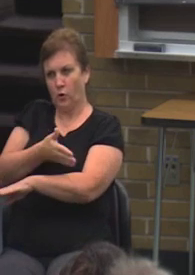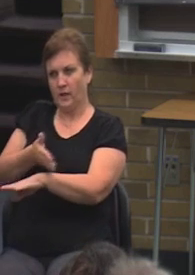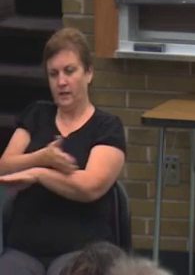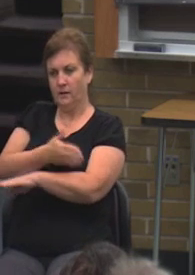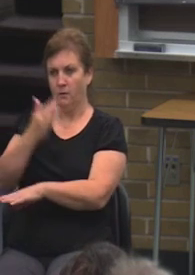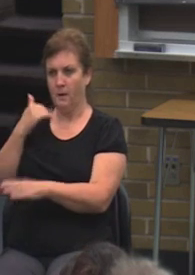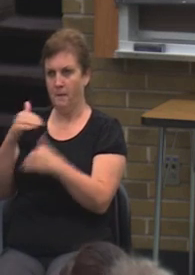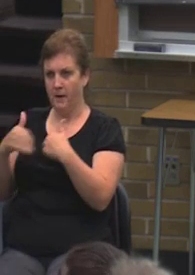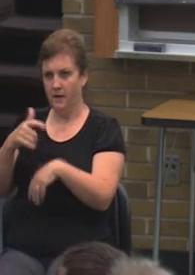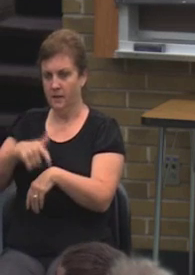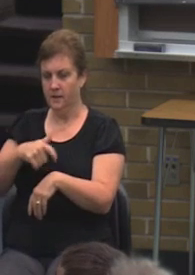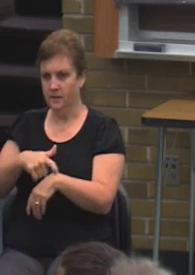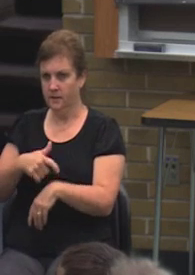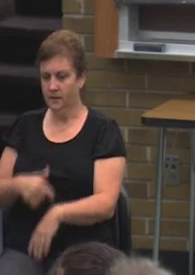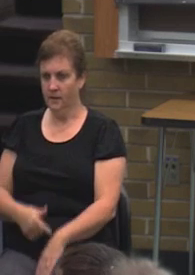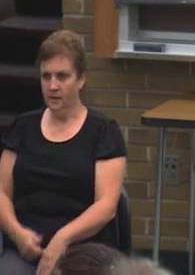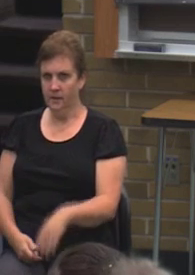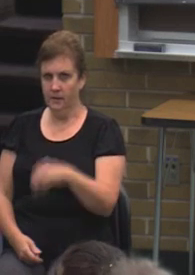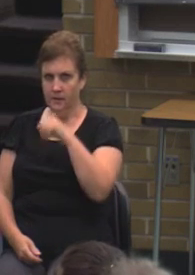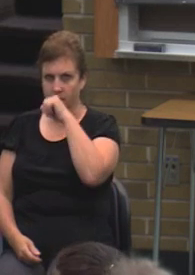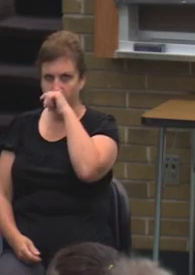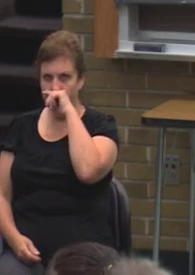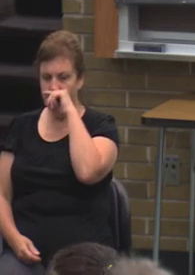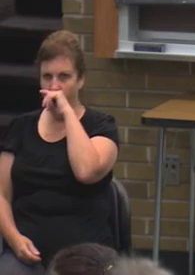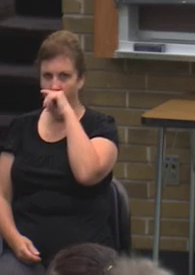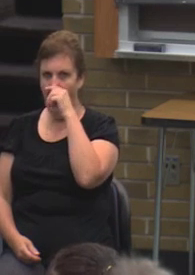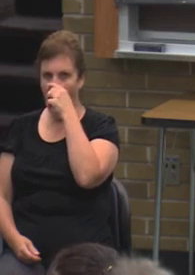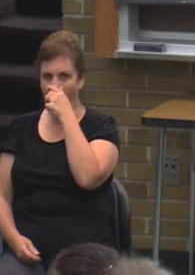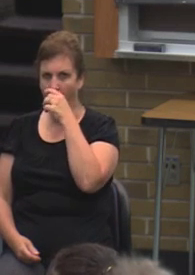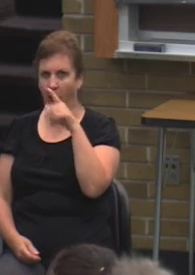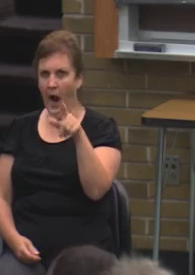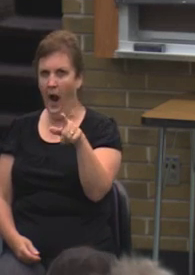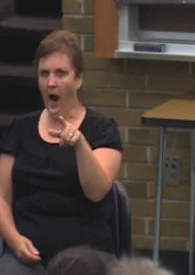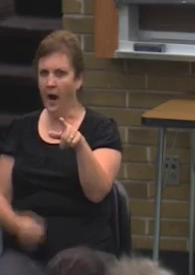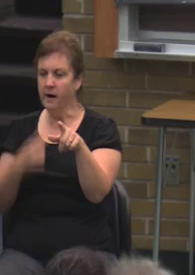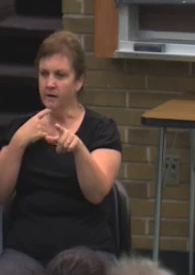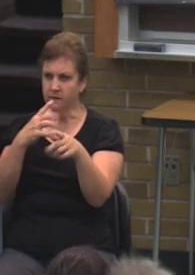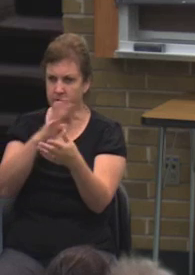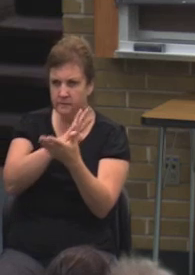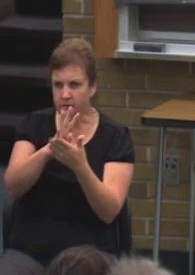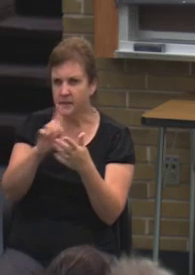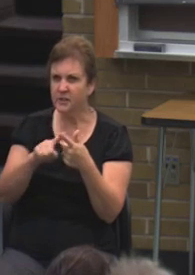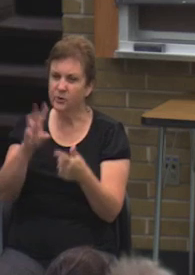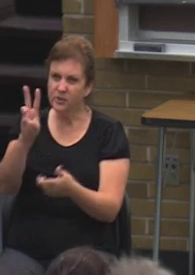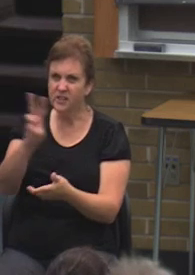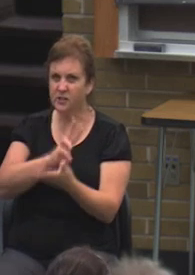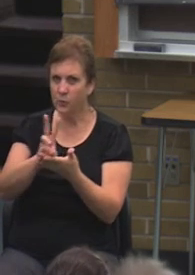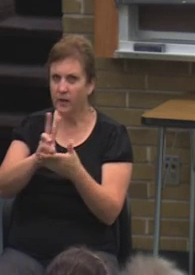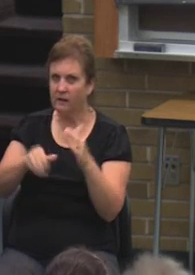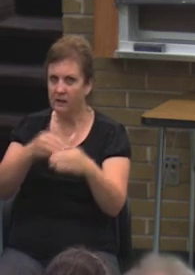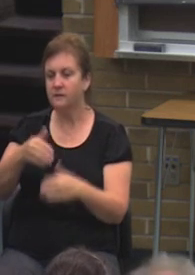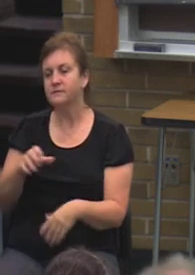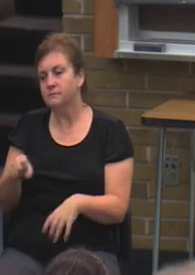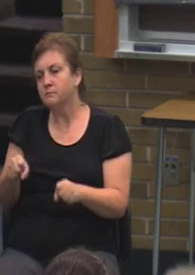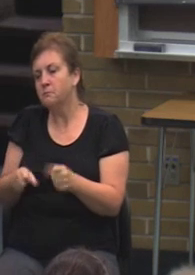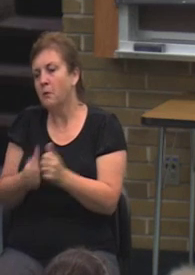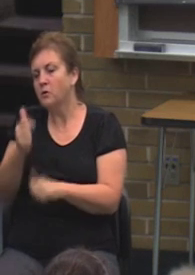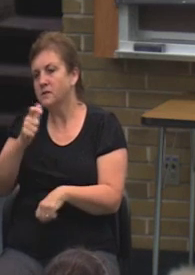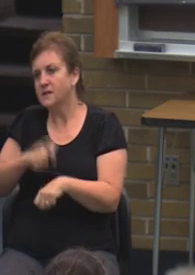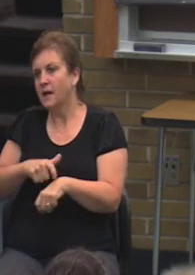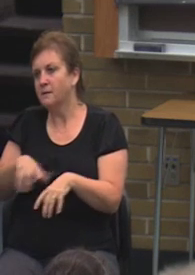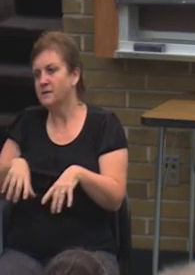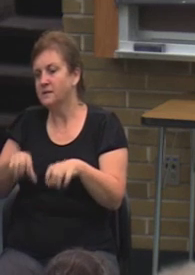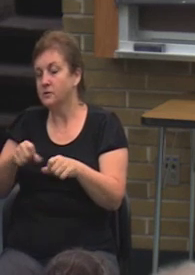time, and we want to be able to package your aid in a timely fashion. Four to six weeks? Yep. Generally speaking, all documents will take four to six weeks to